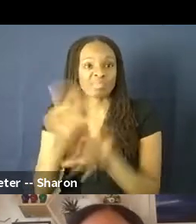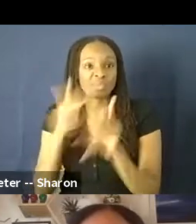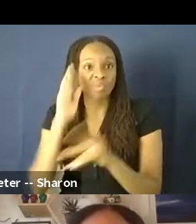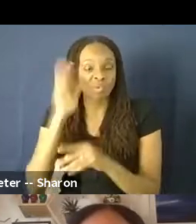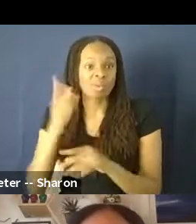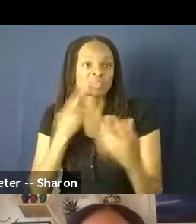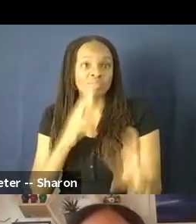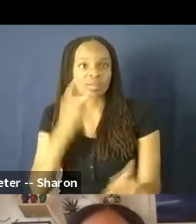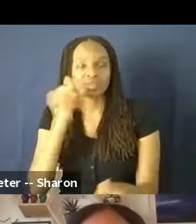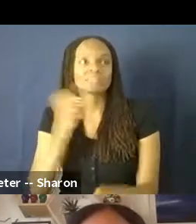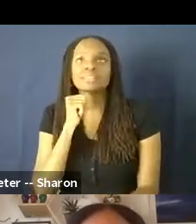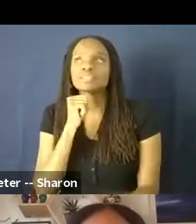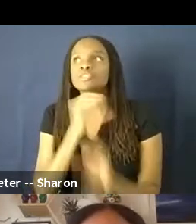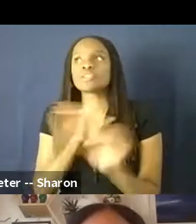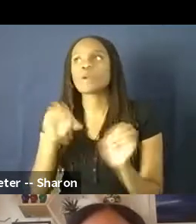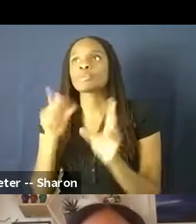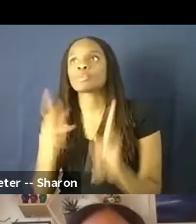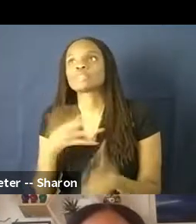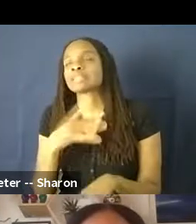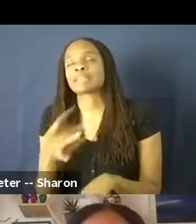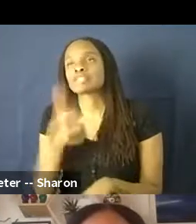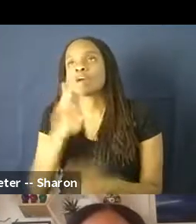talking about themselves more than film executives.